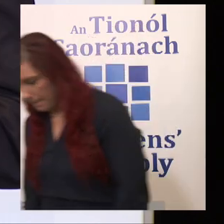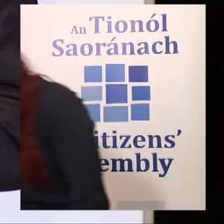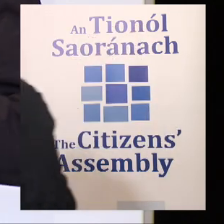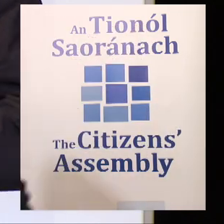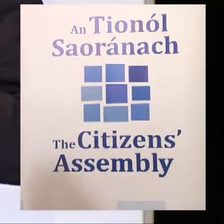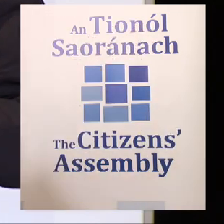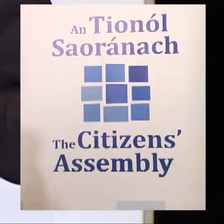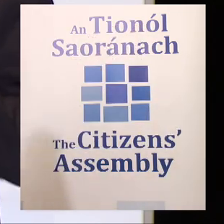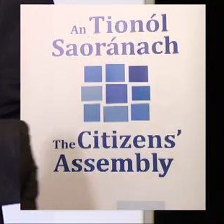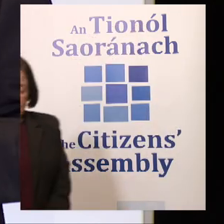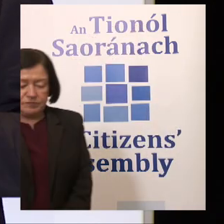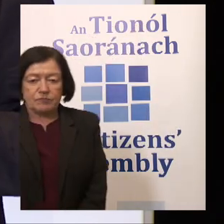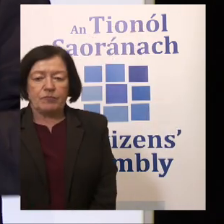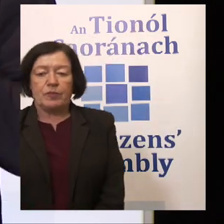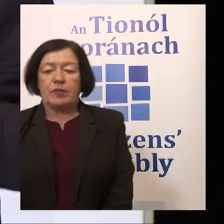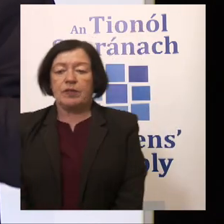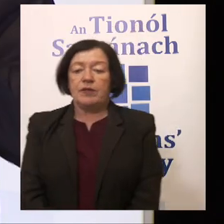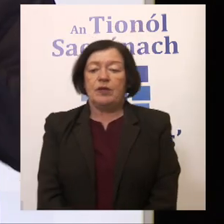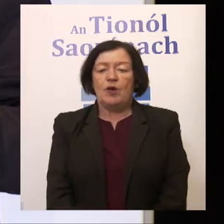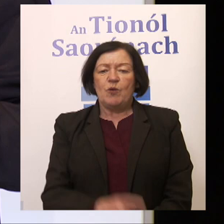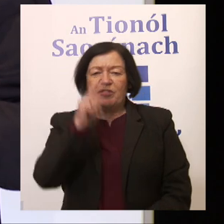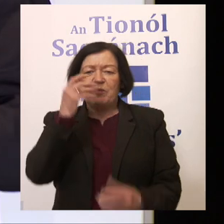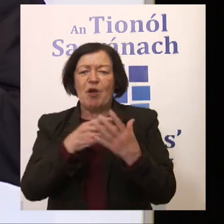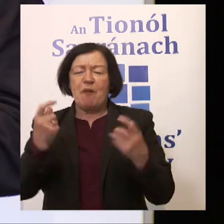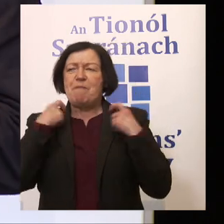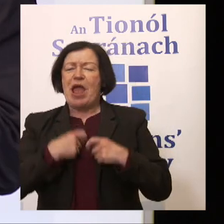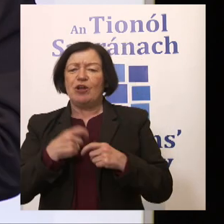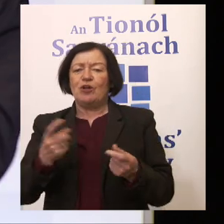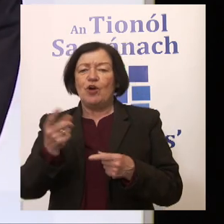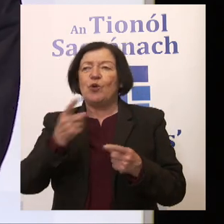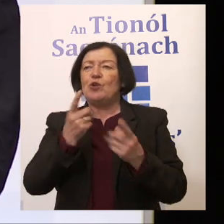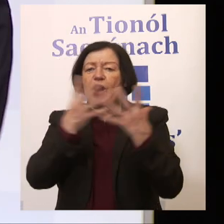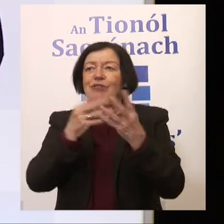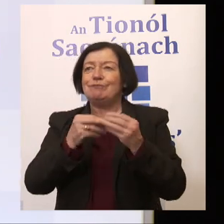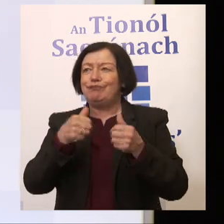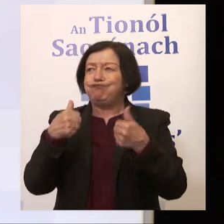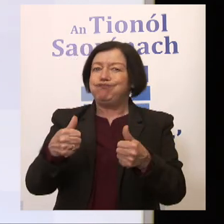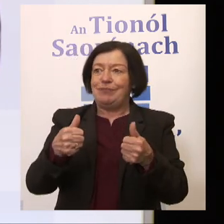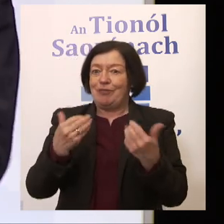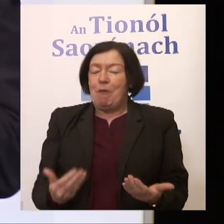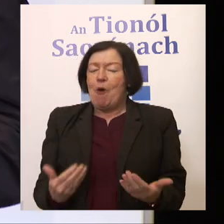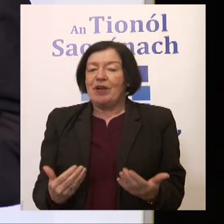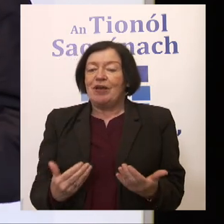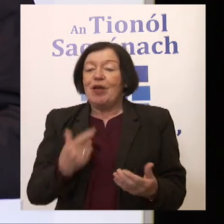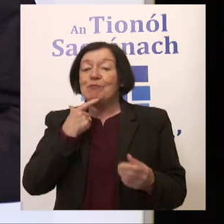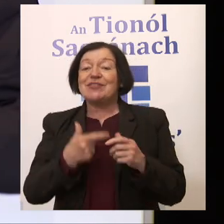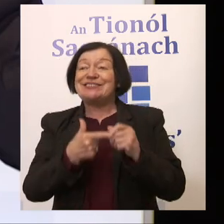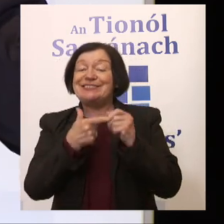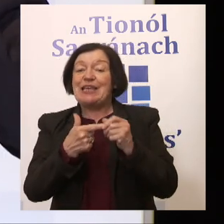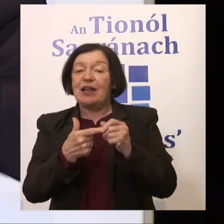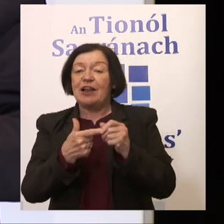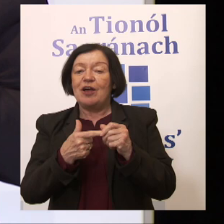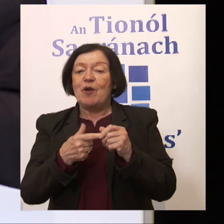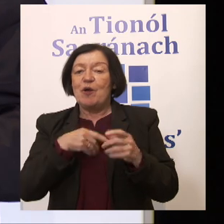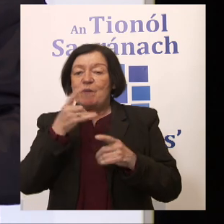it's really important to keep these things in mind. The first thing being, we do a lot of things really well at the moment. But the second thing is that we